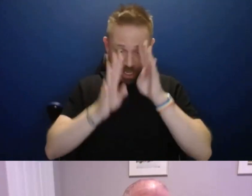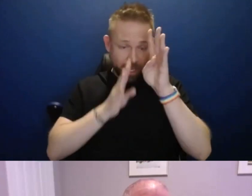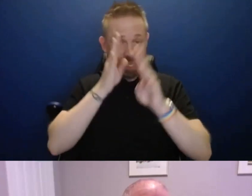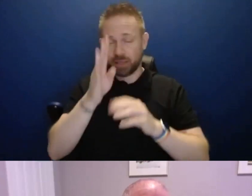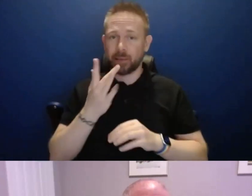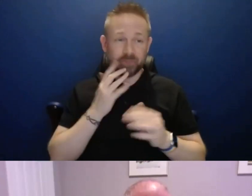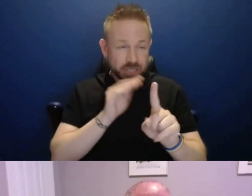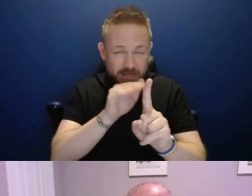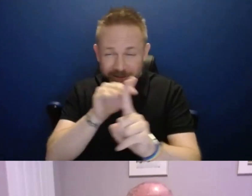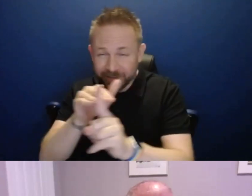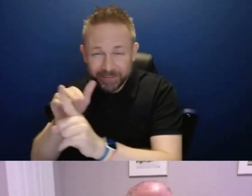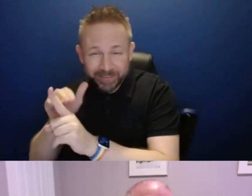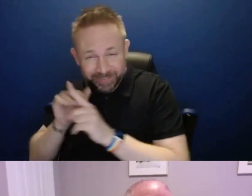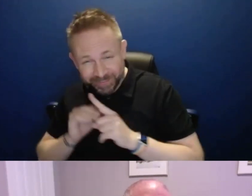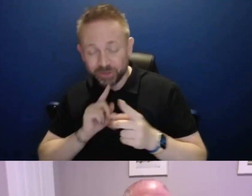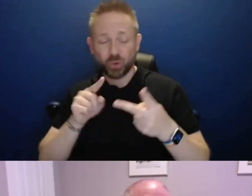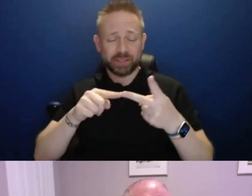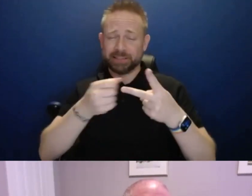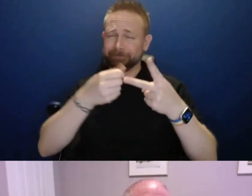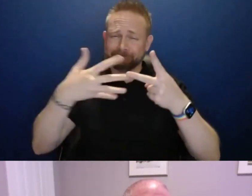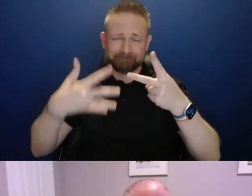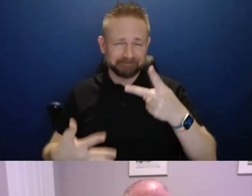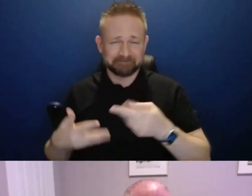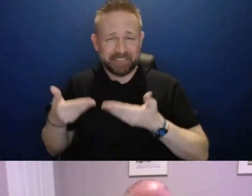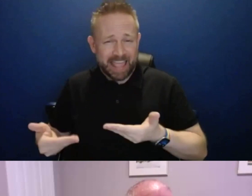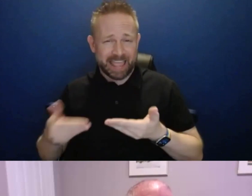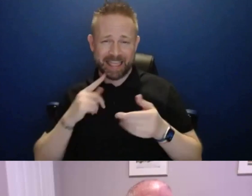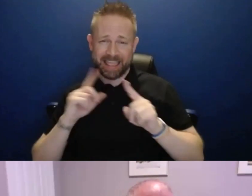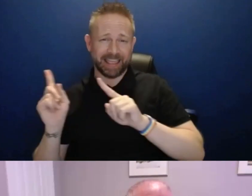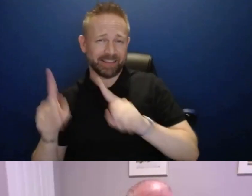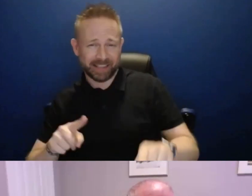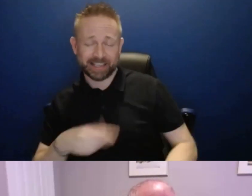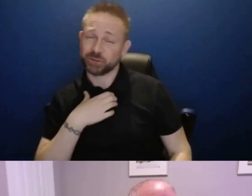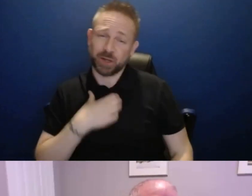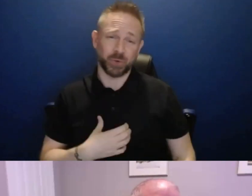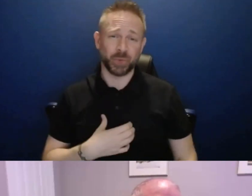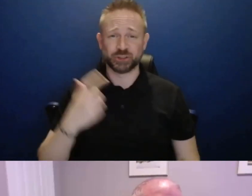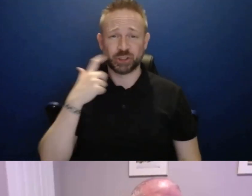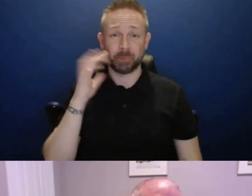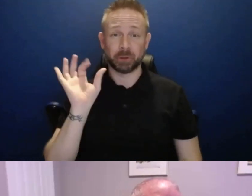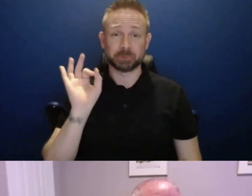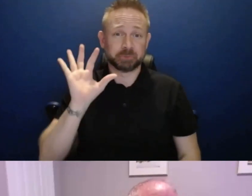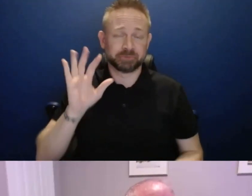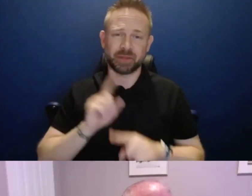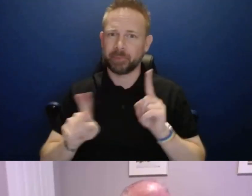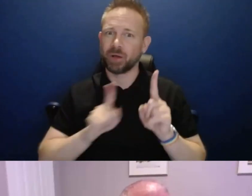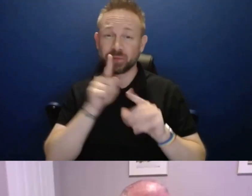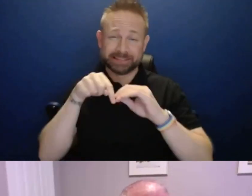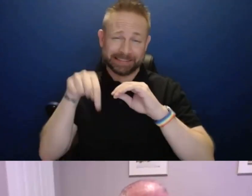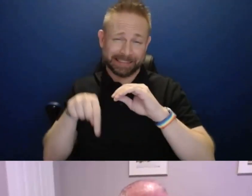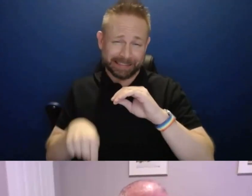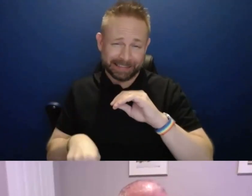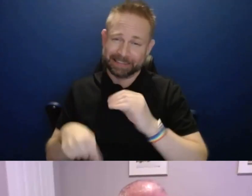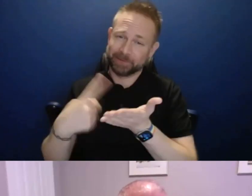answer, but it's a really big question, and it will be a really big part of the activity here. And